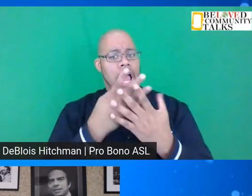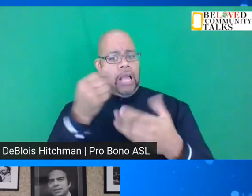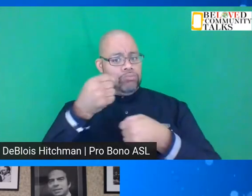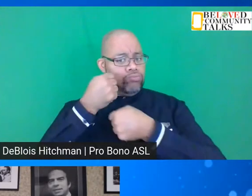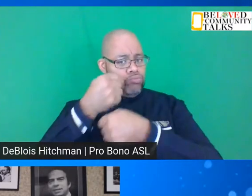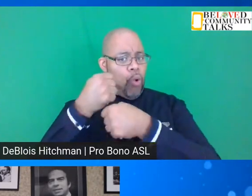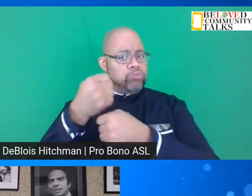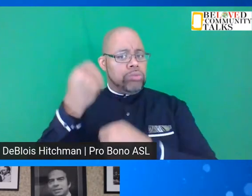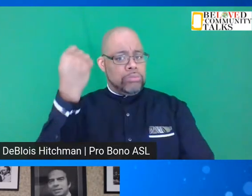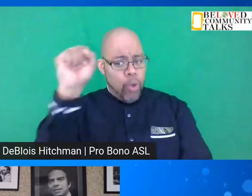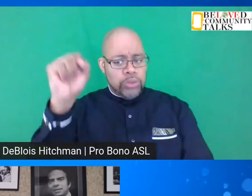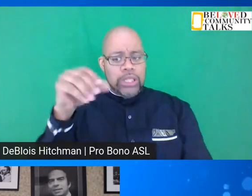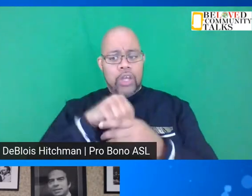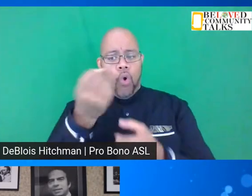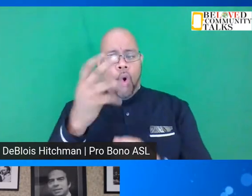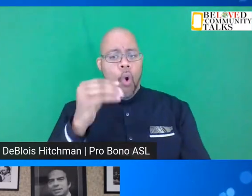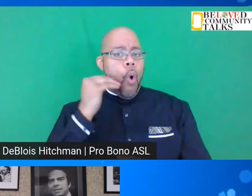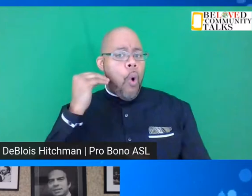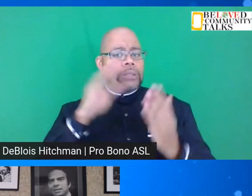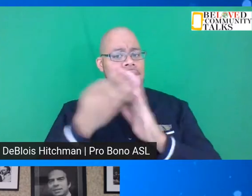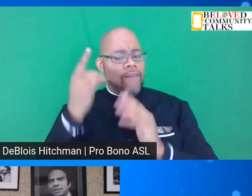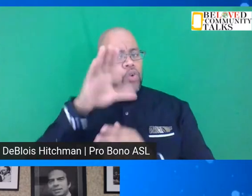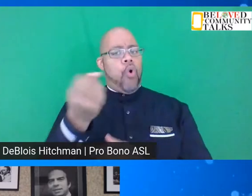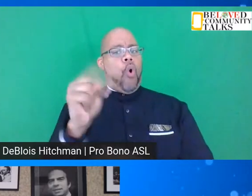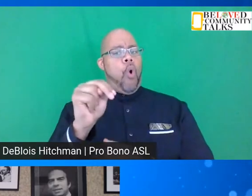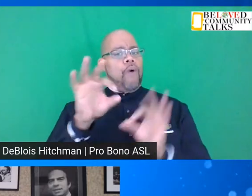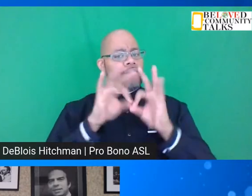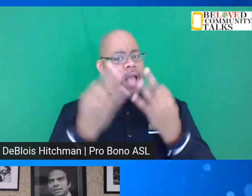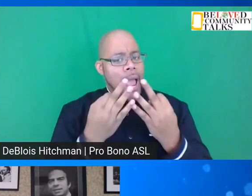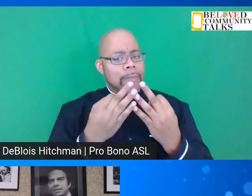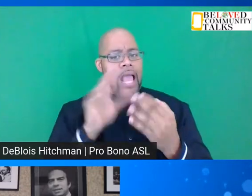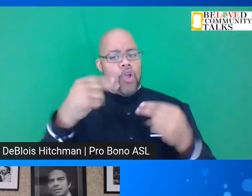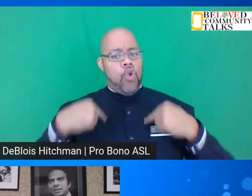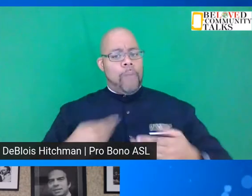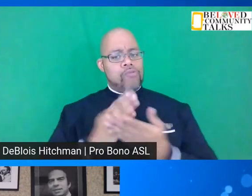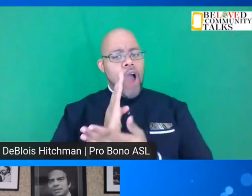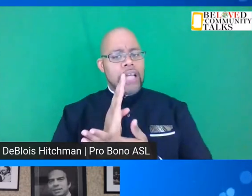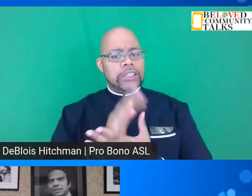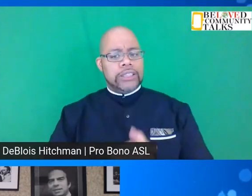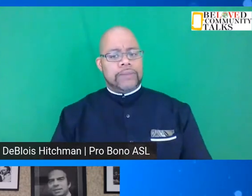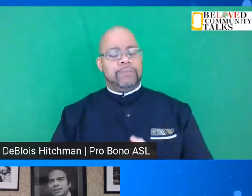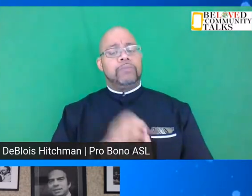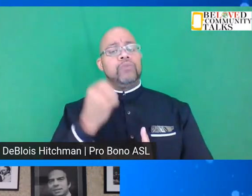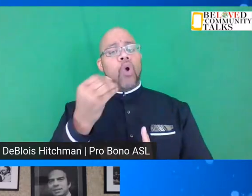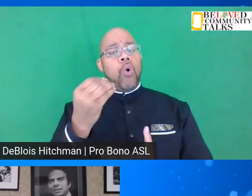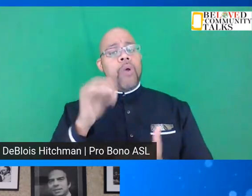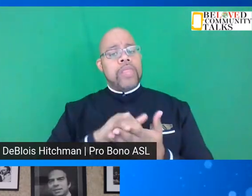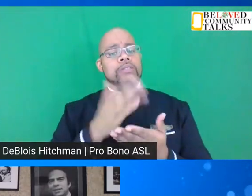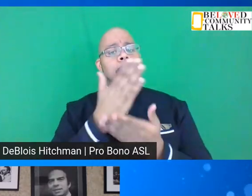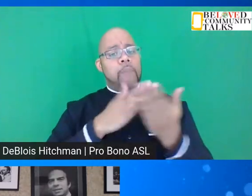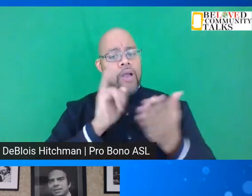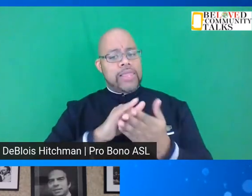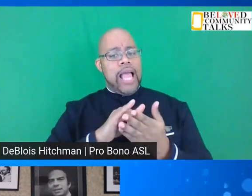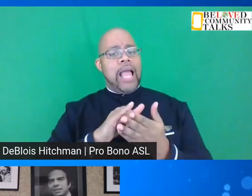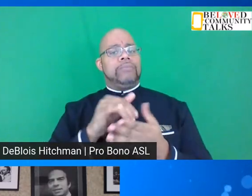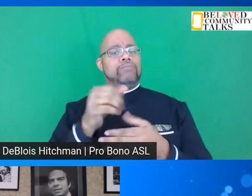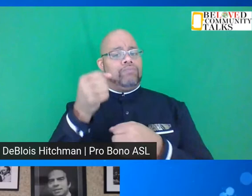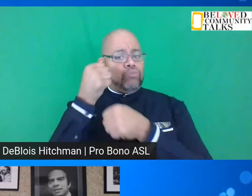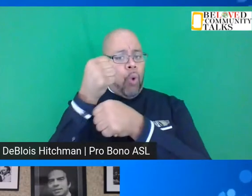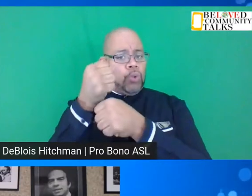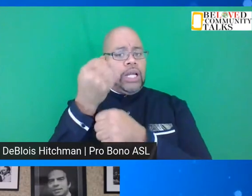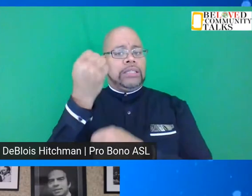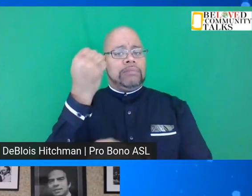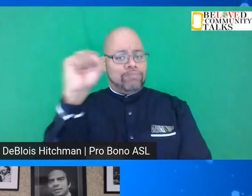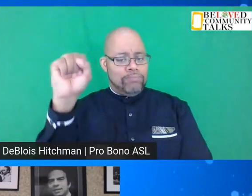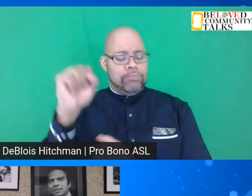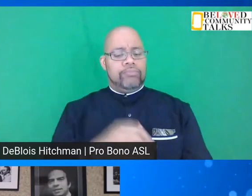in your own hometown for your own family and human rights. And so it was part of that demonstration that